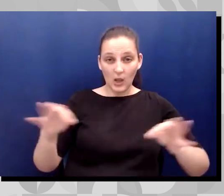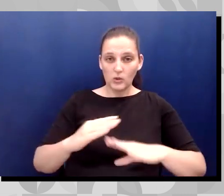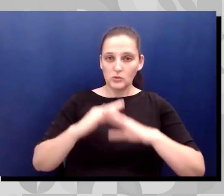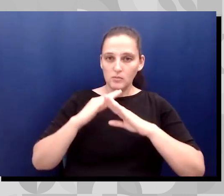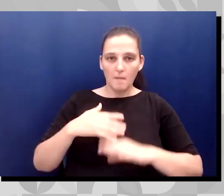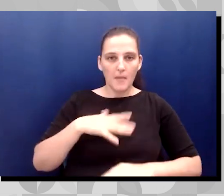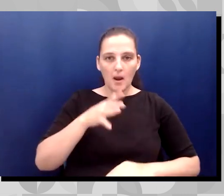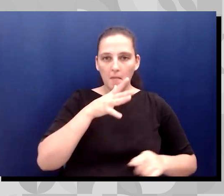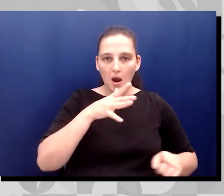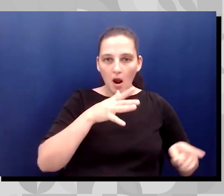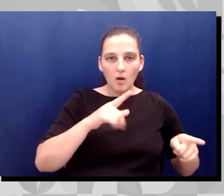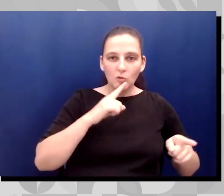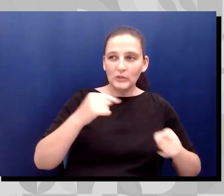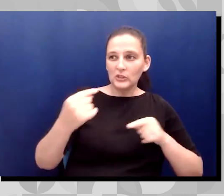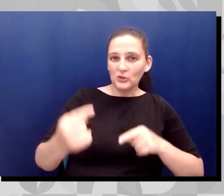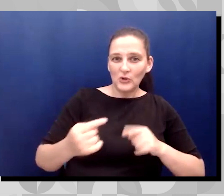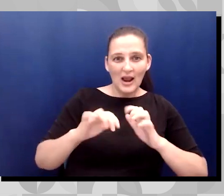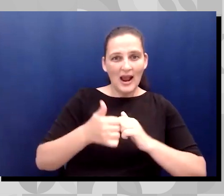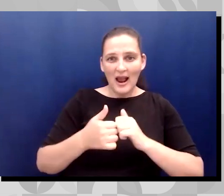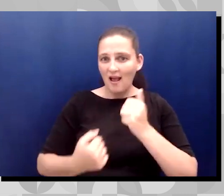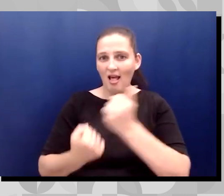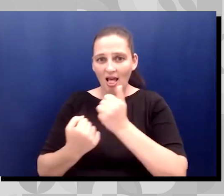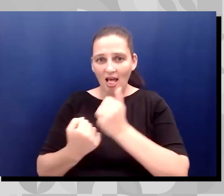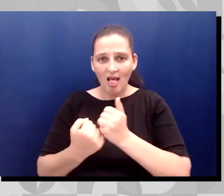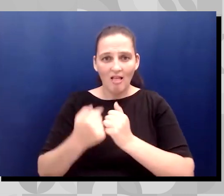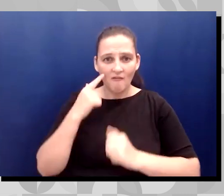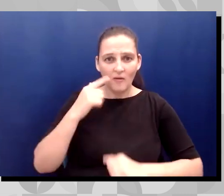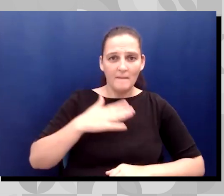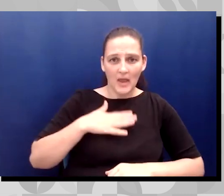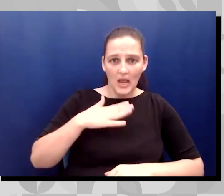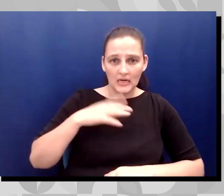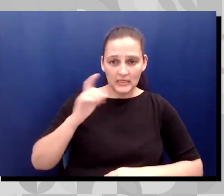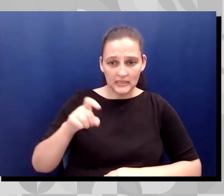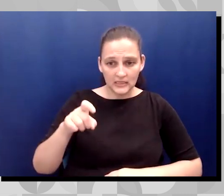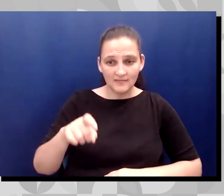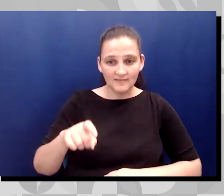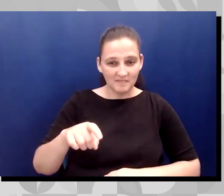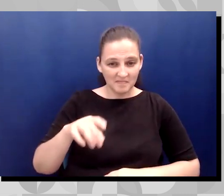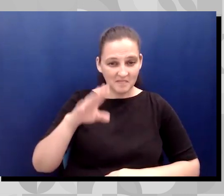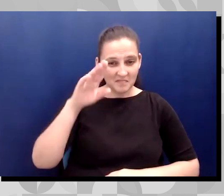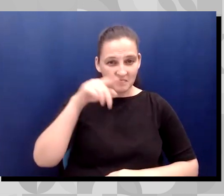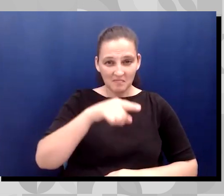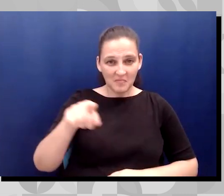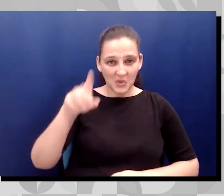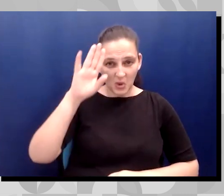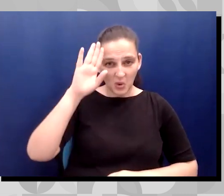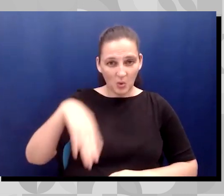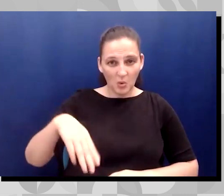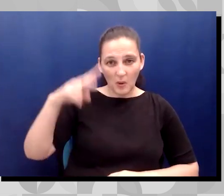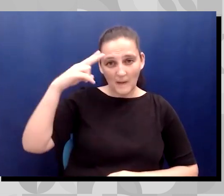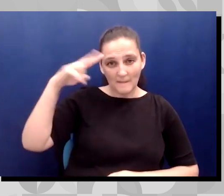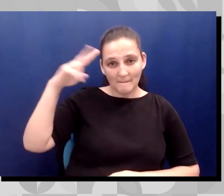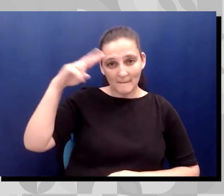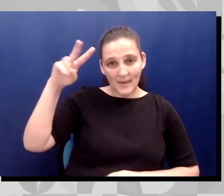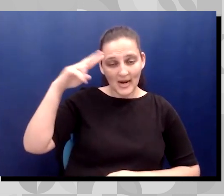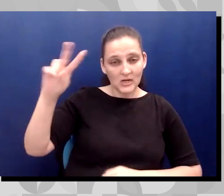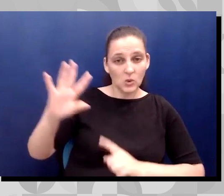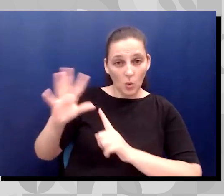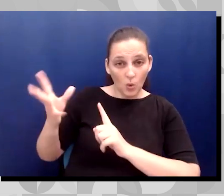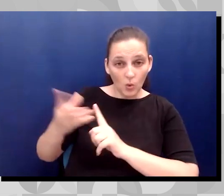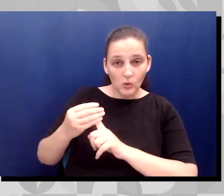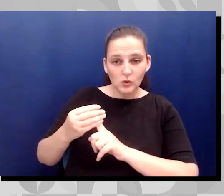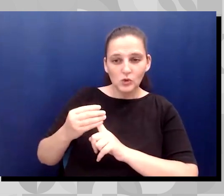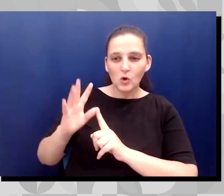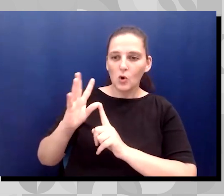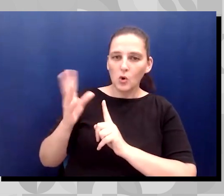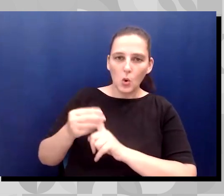my needs. As we all know, the Mexican culture is a culture of hard workers,